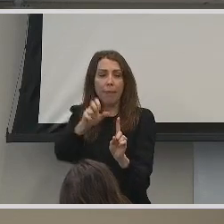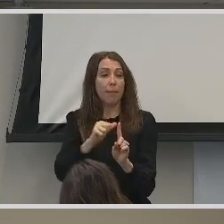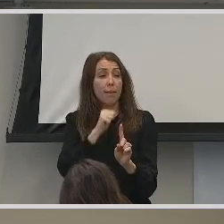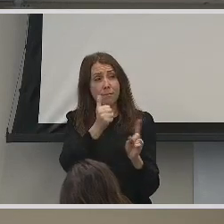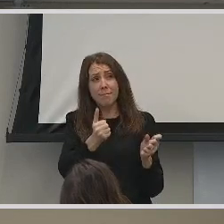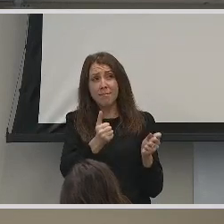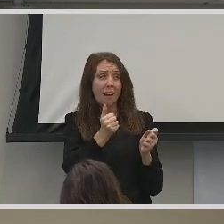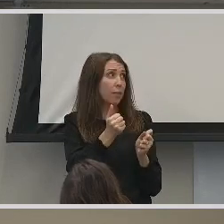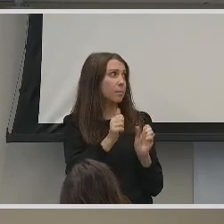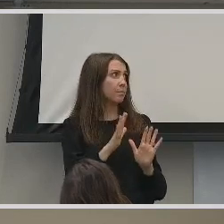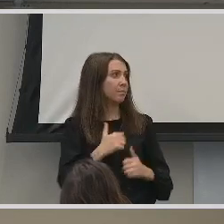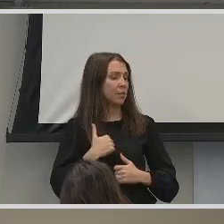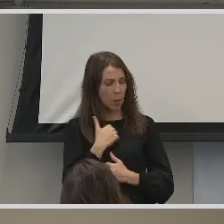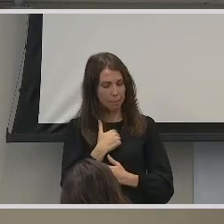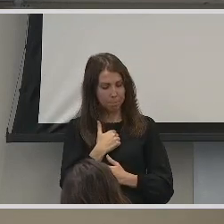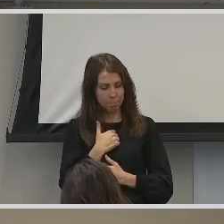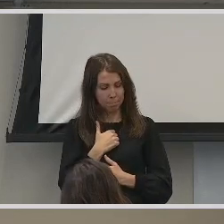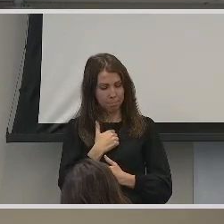Sorry.